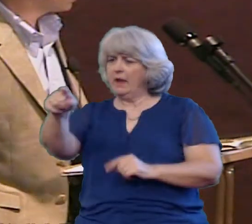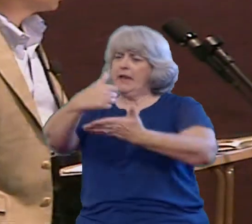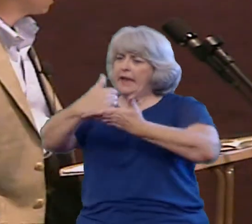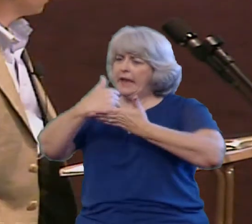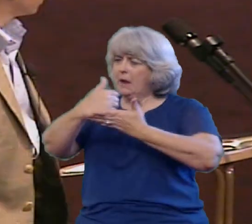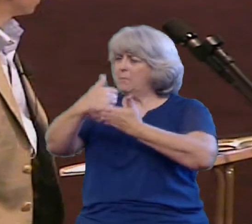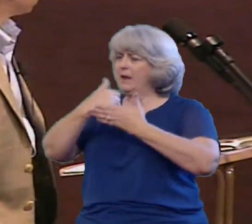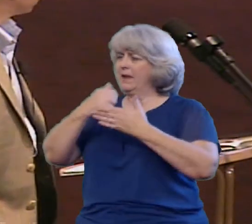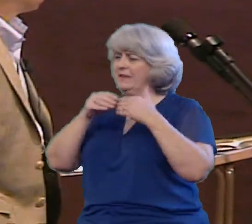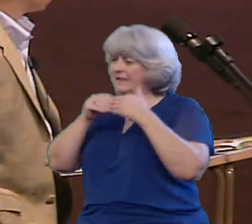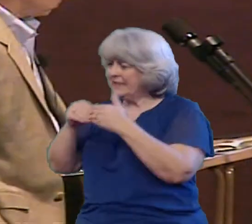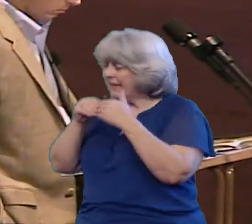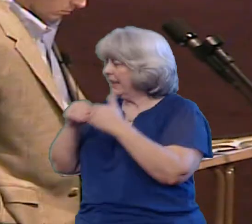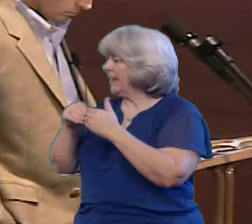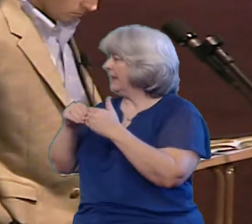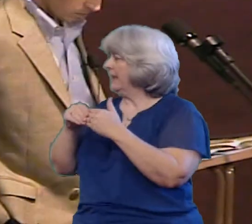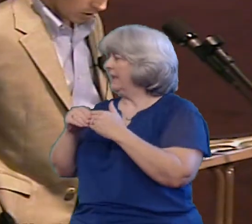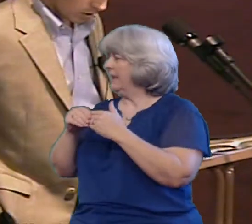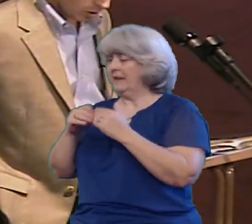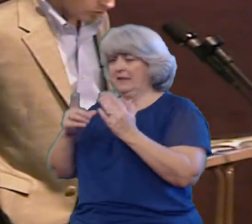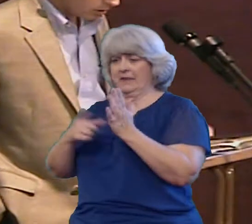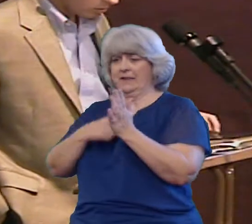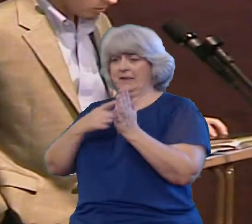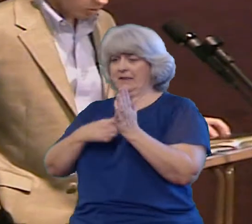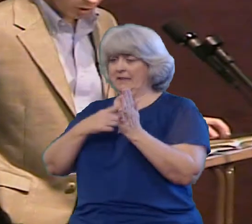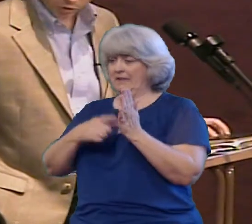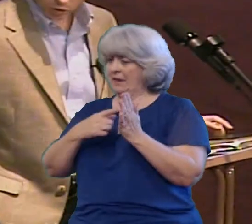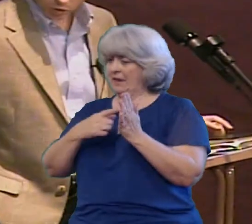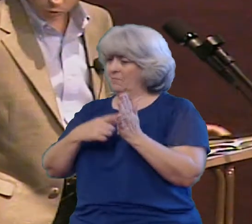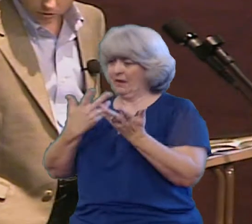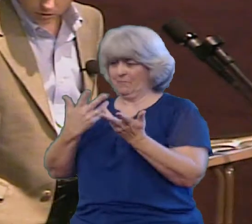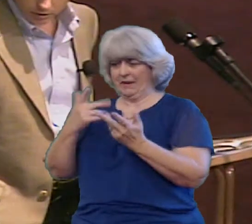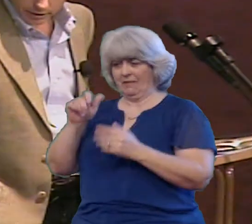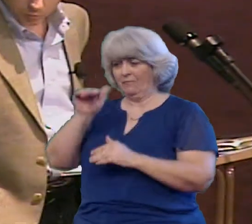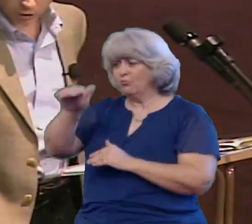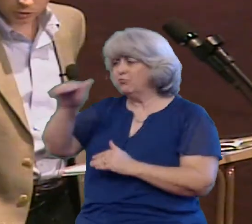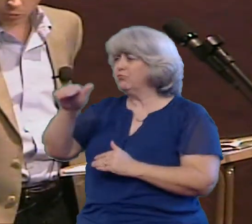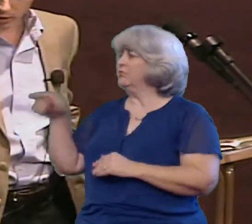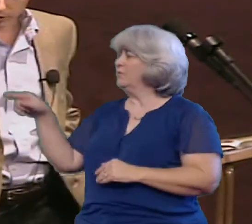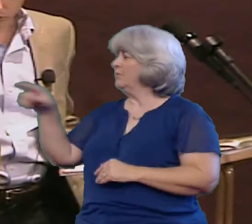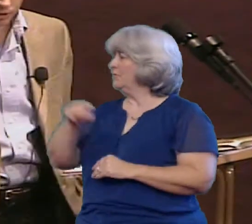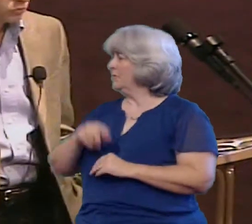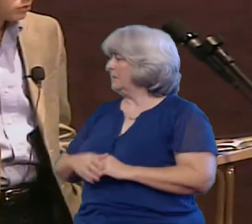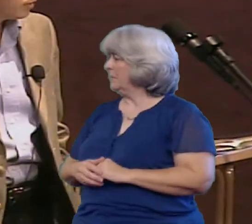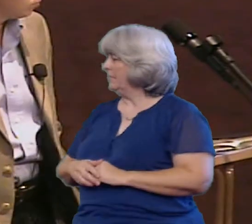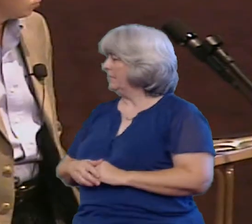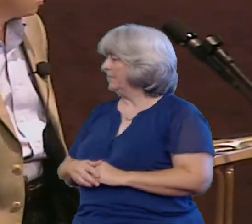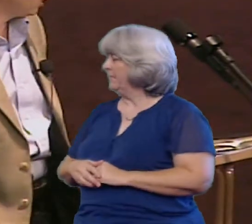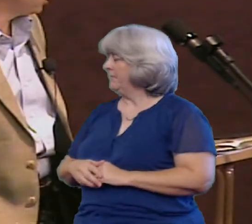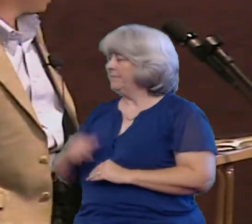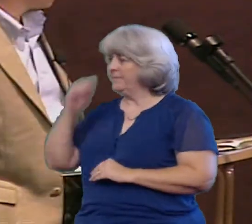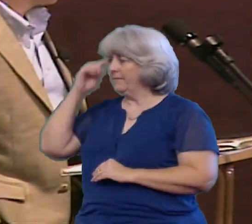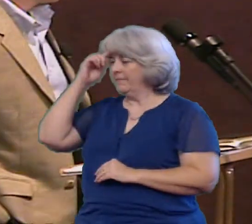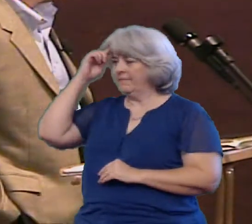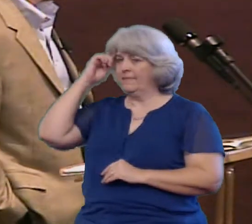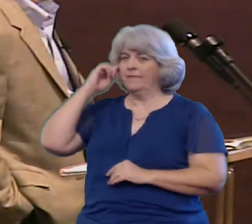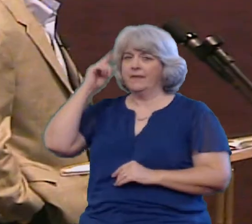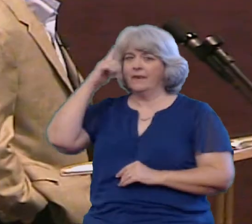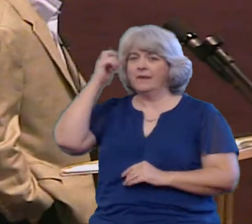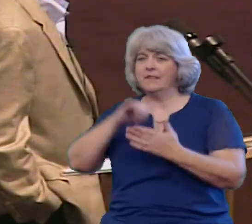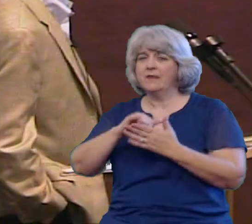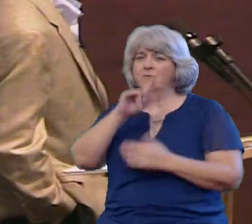sometimes to save you You see number two Is personal relationships develop life-changing attitudes